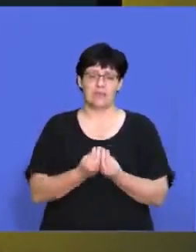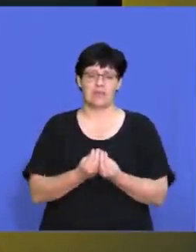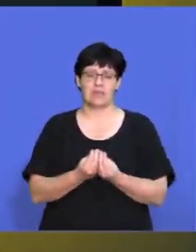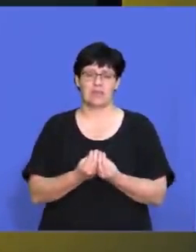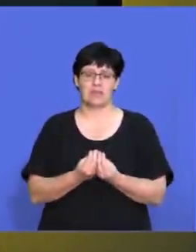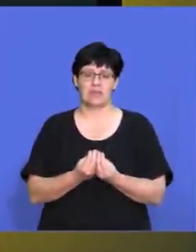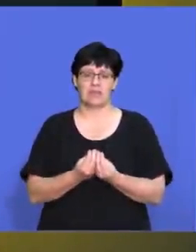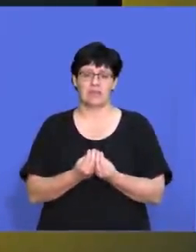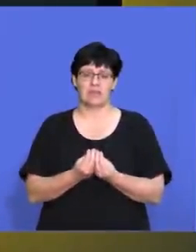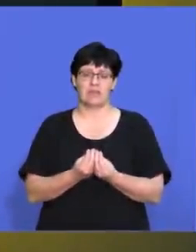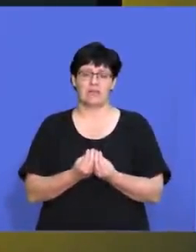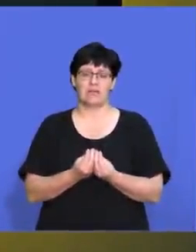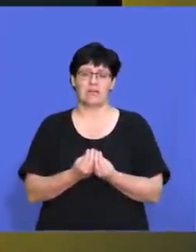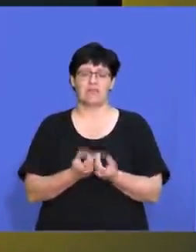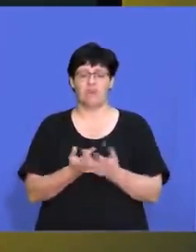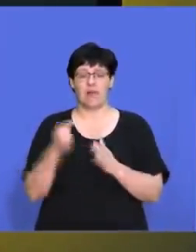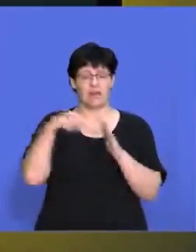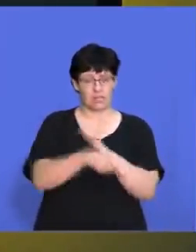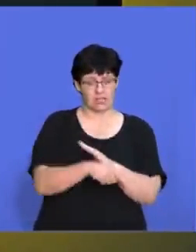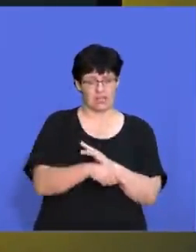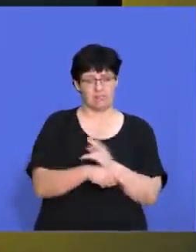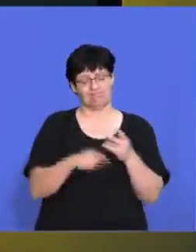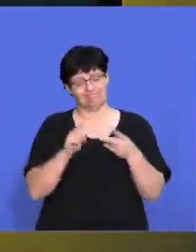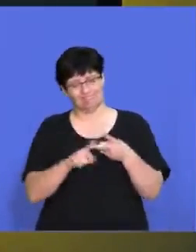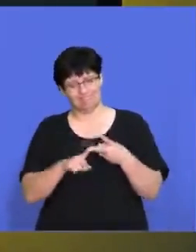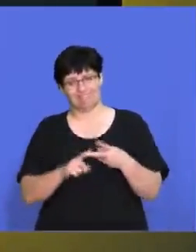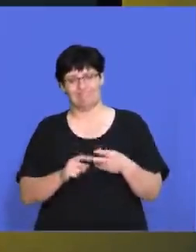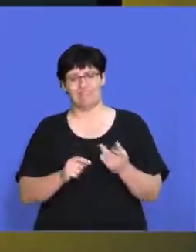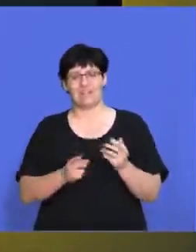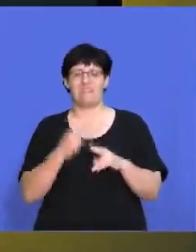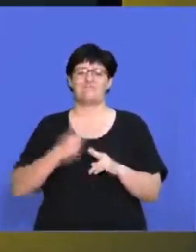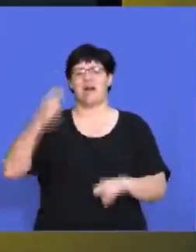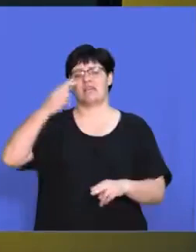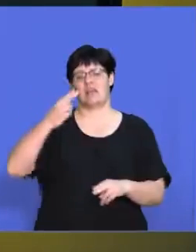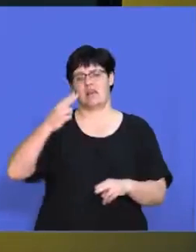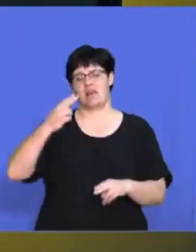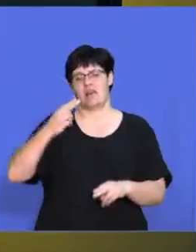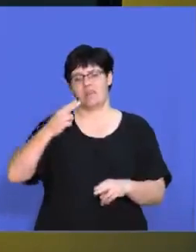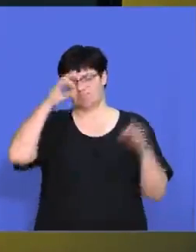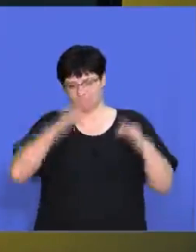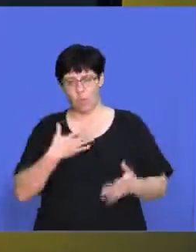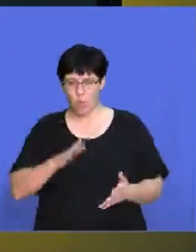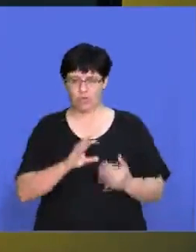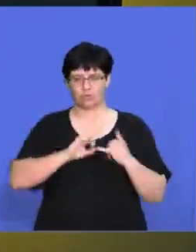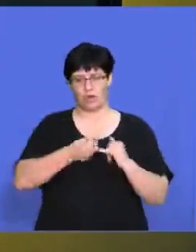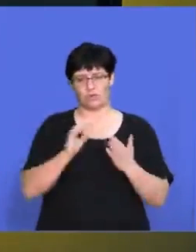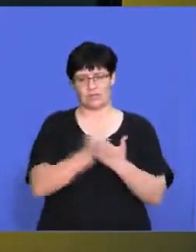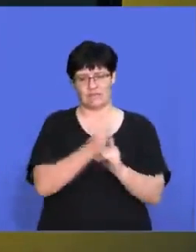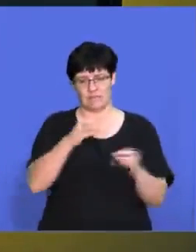apart from liquidation, it's a it's like a final resort that you want to go through.